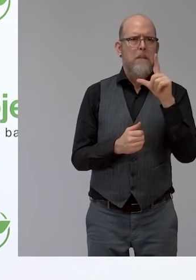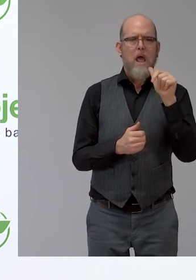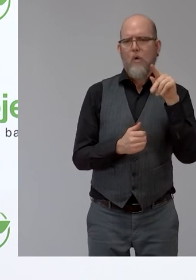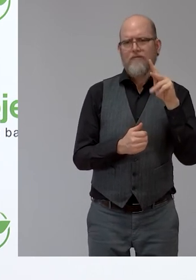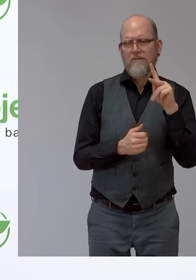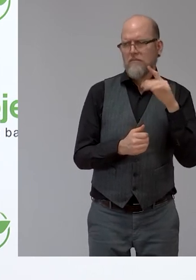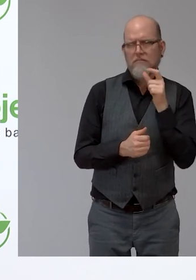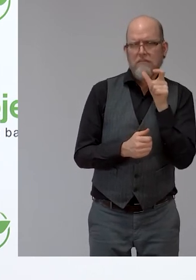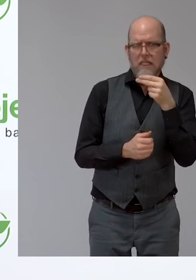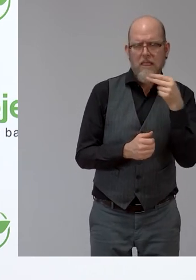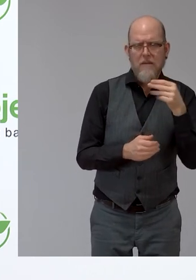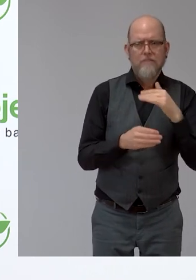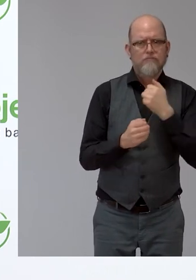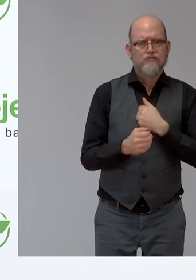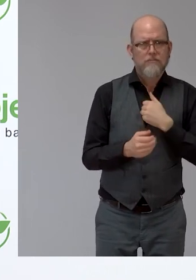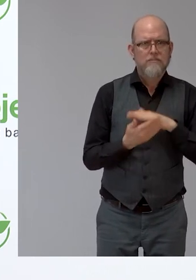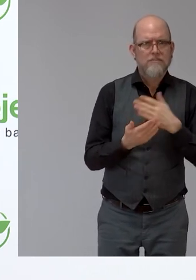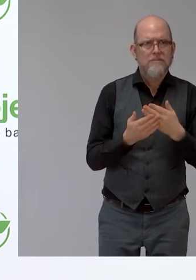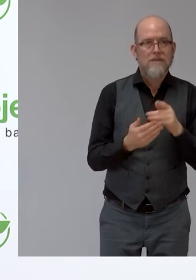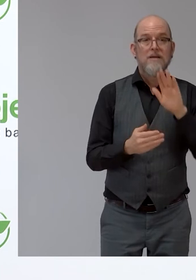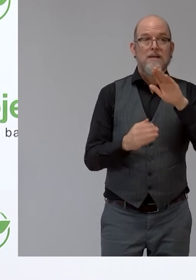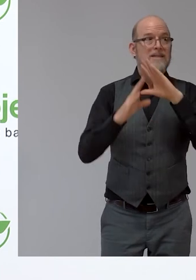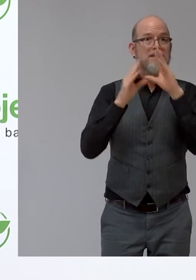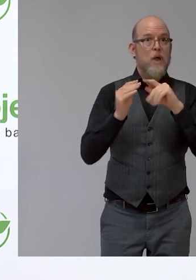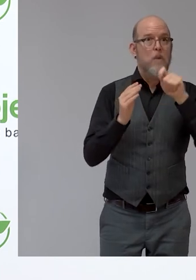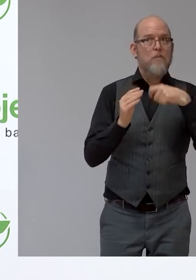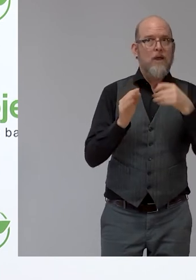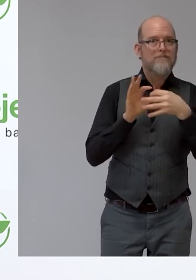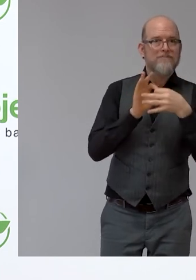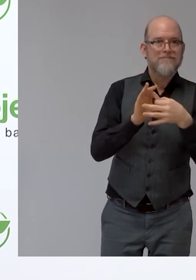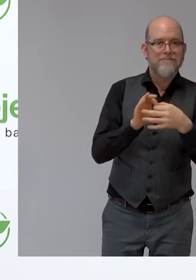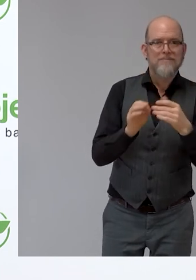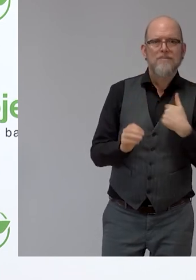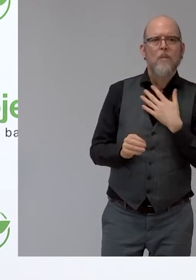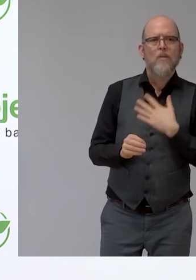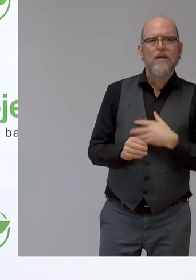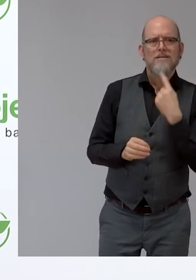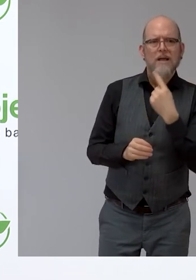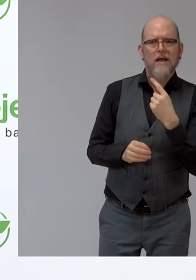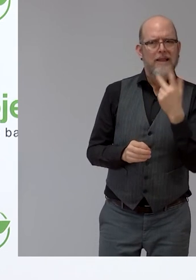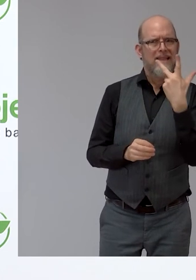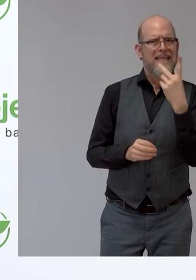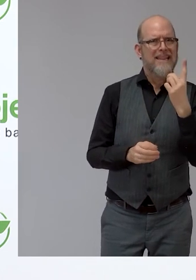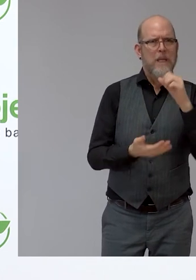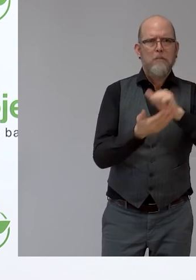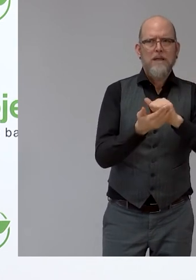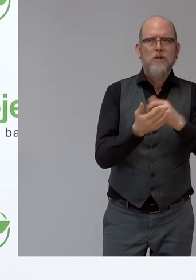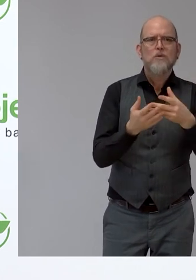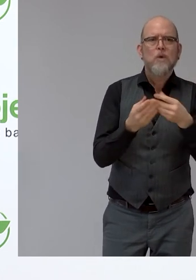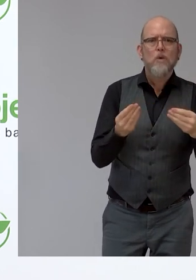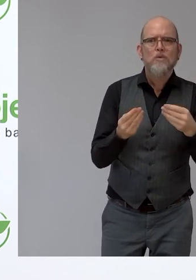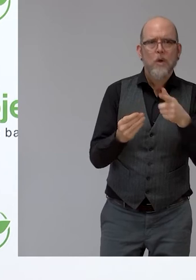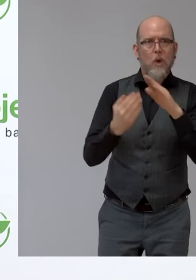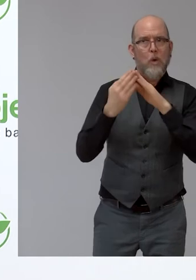in the future of developing this community of 3D print solutions. Now to a final video.